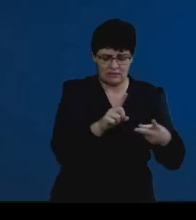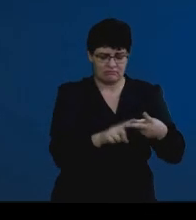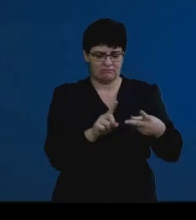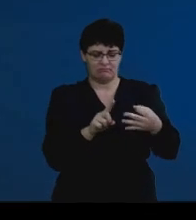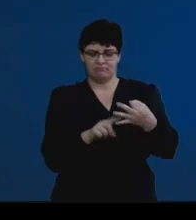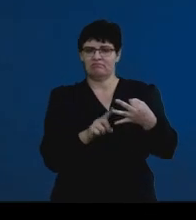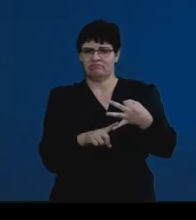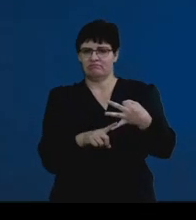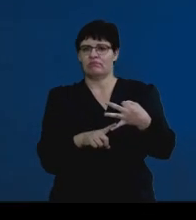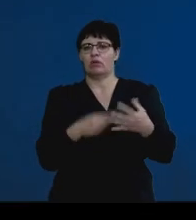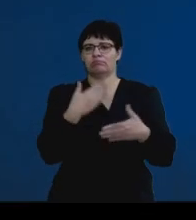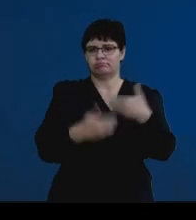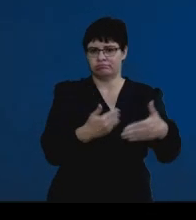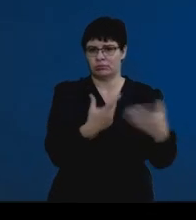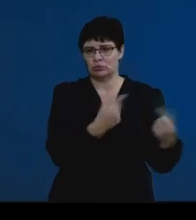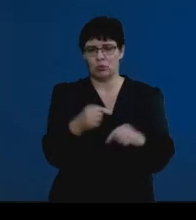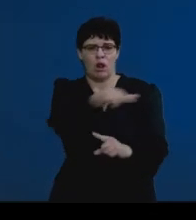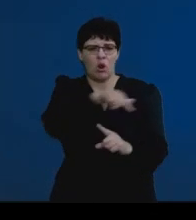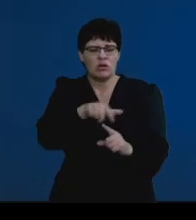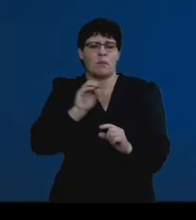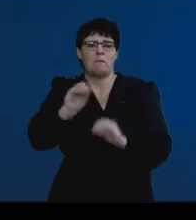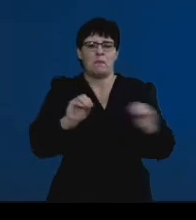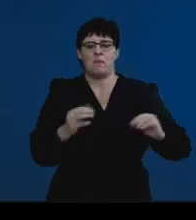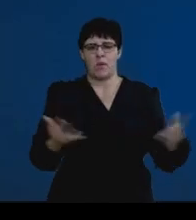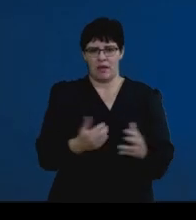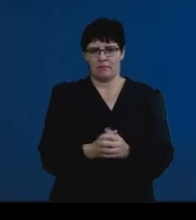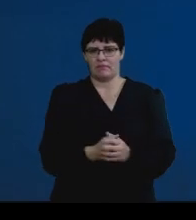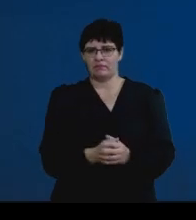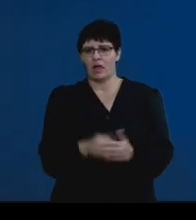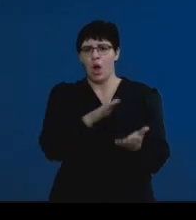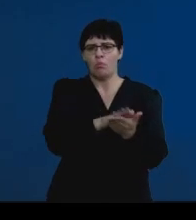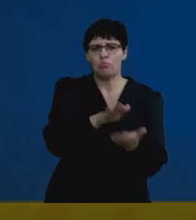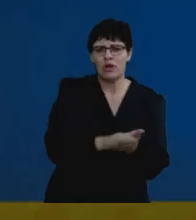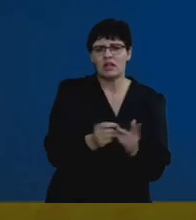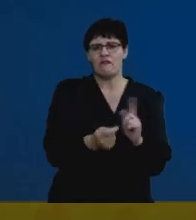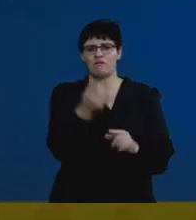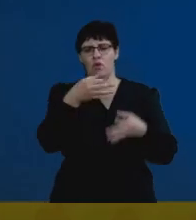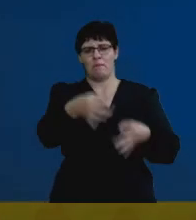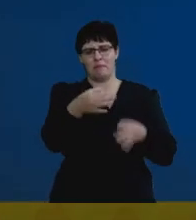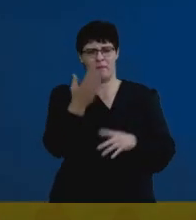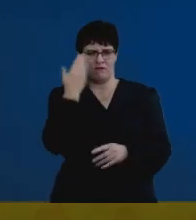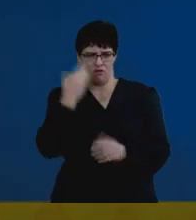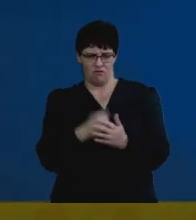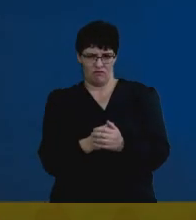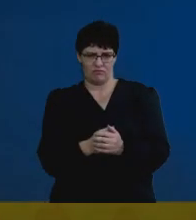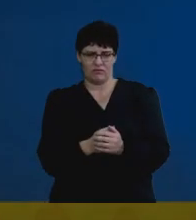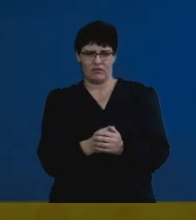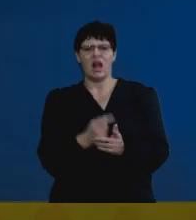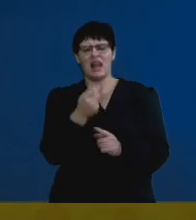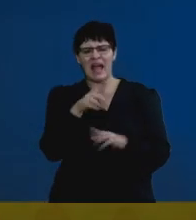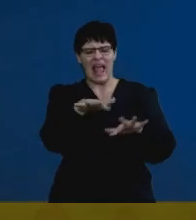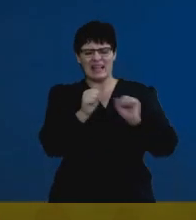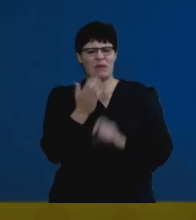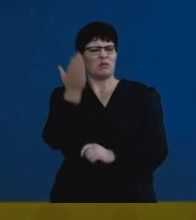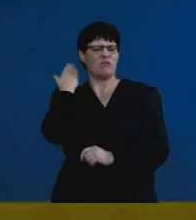Print out a few papers and look at the questions. And often, I would encourage my learners to print out a few